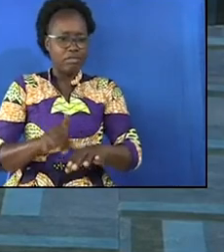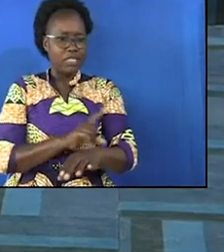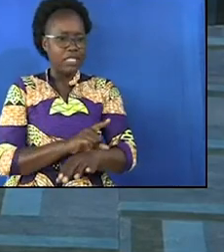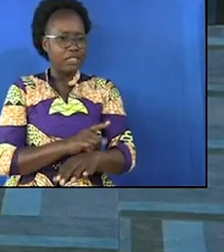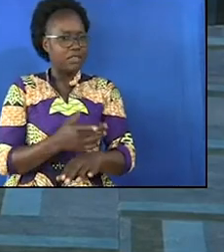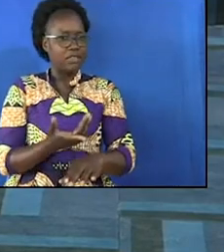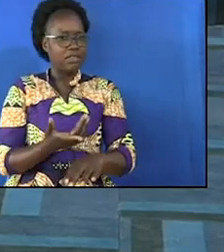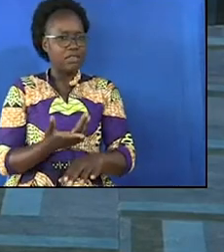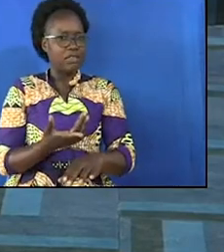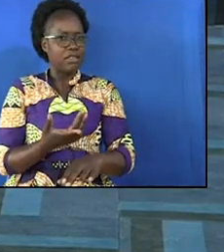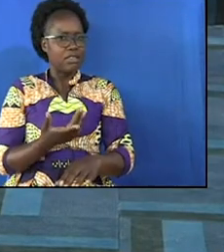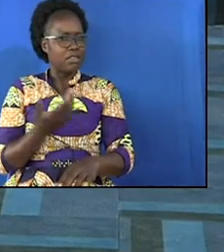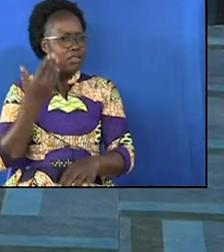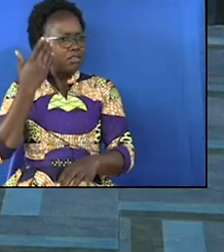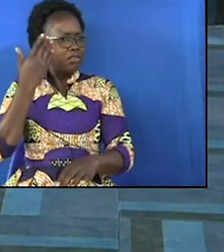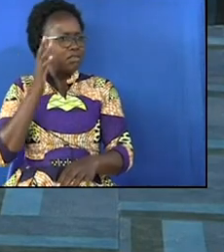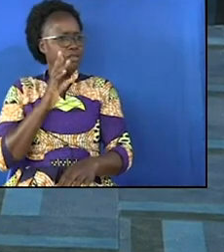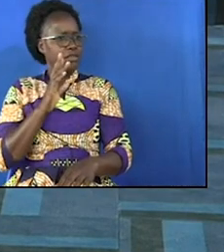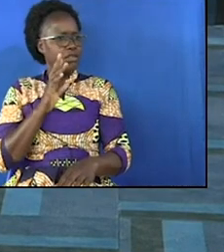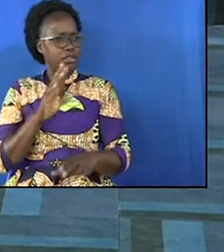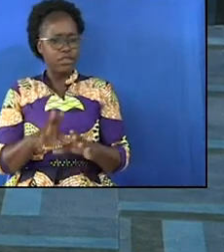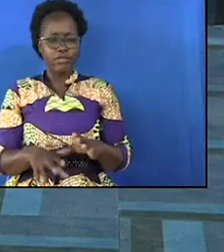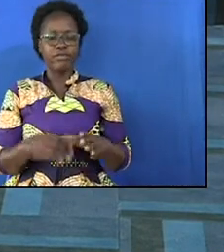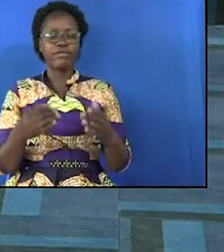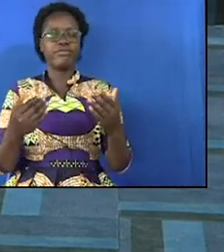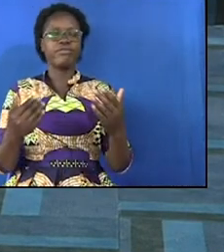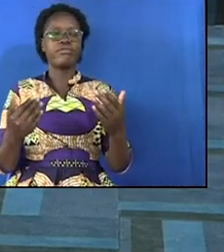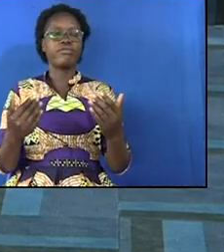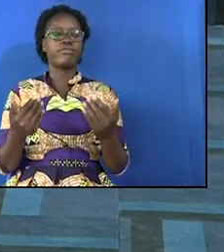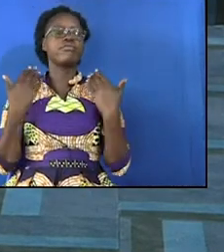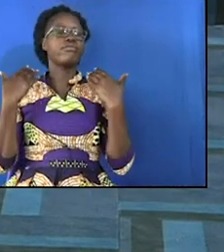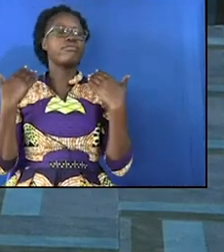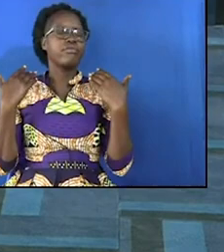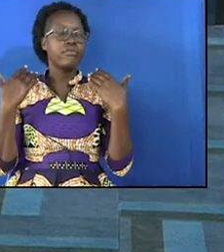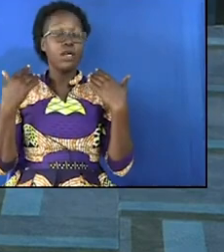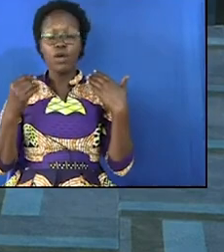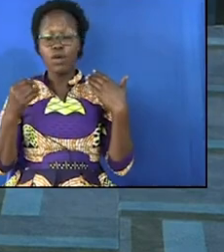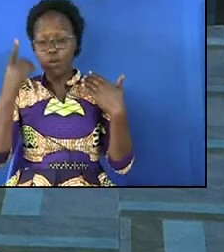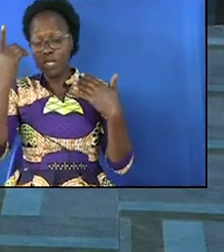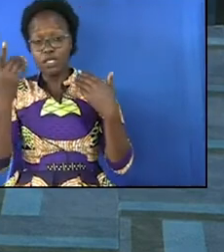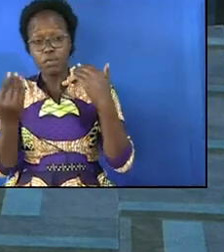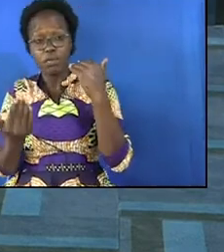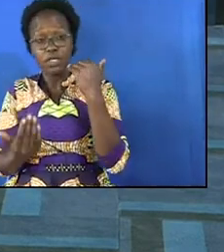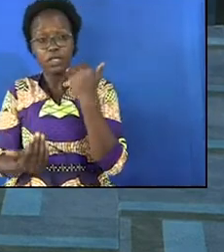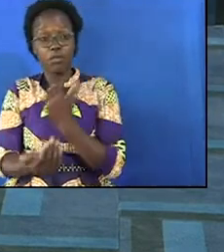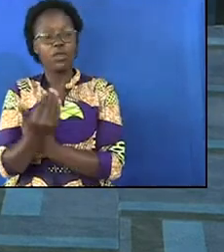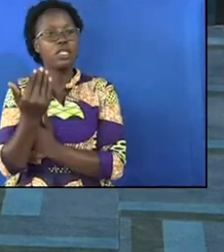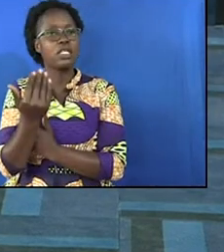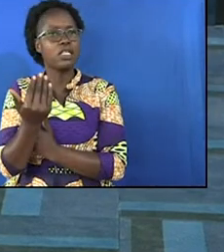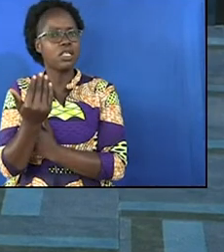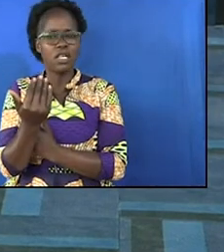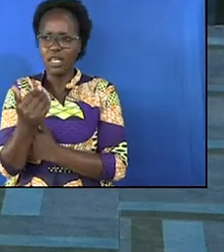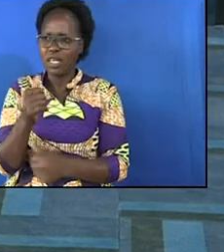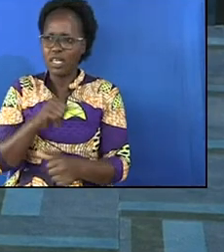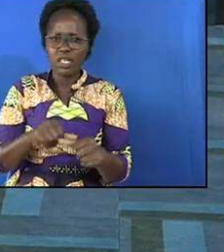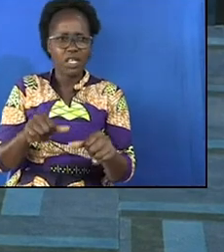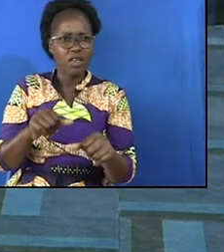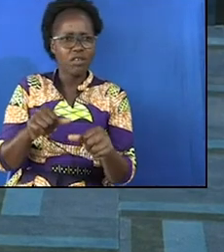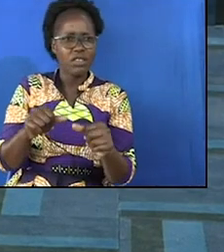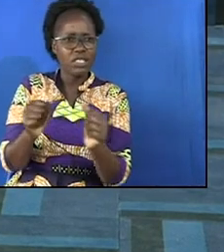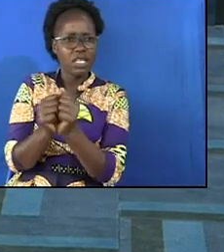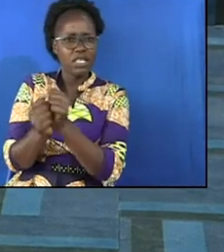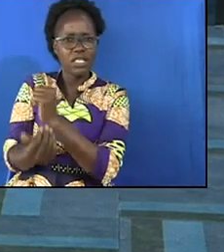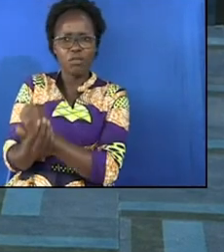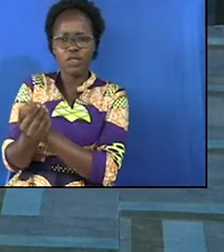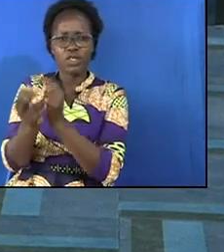he could not walk so he finds himself asleep he wakes up the next morning around 10 around 10 as